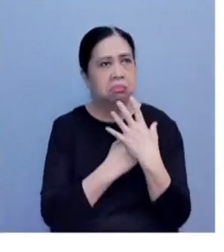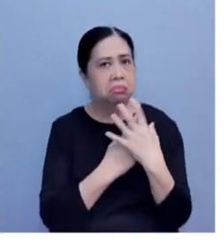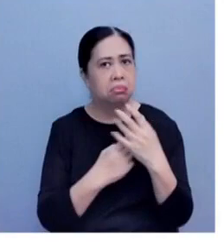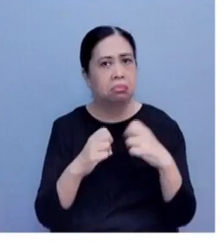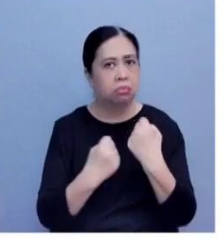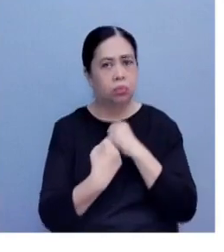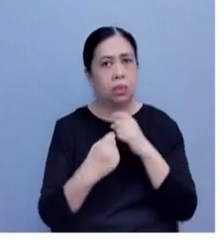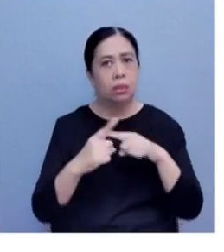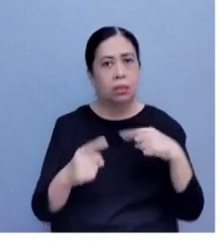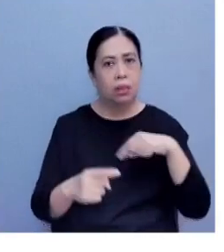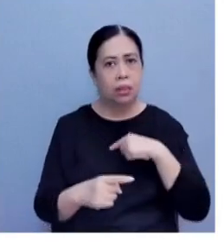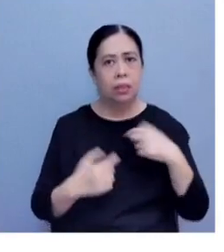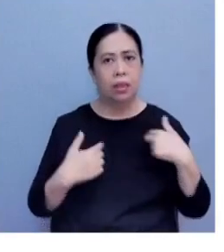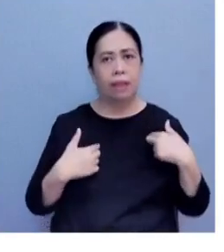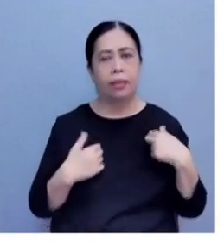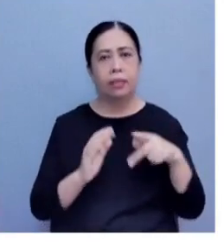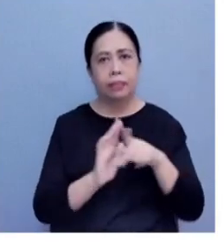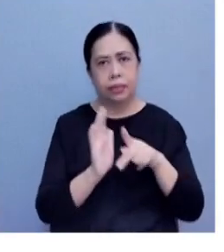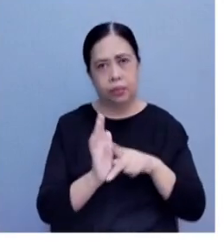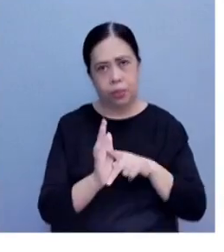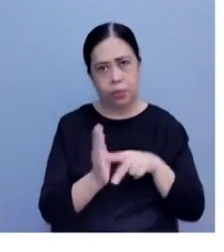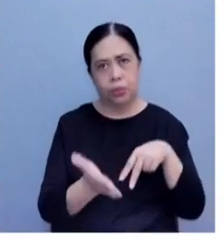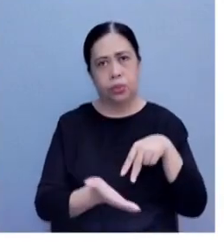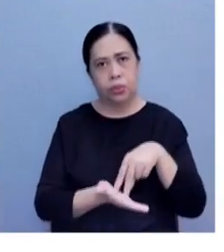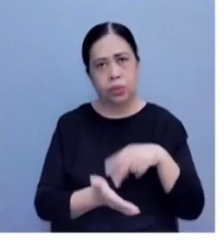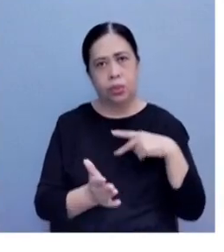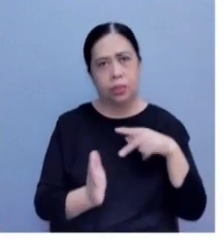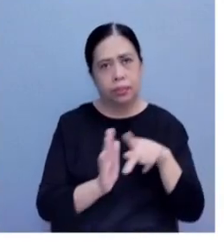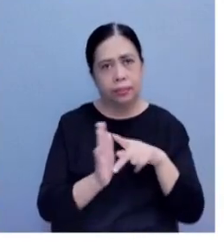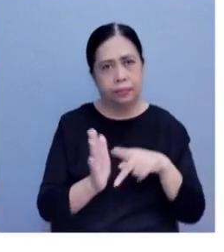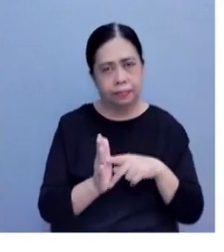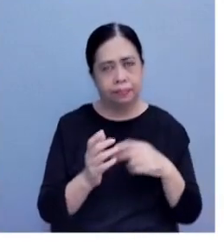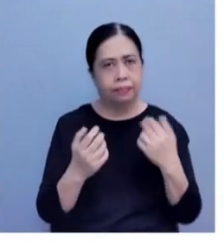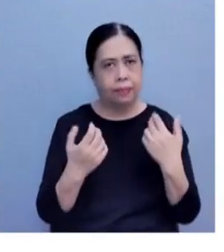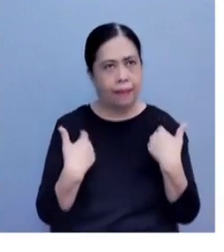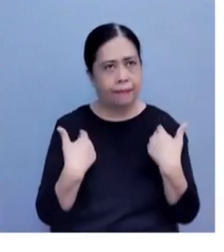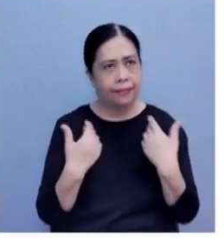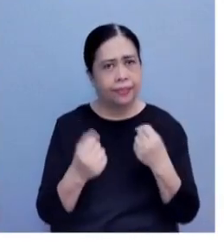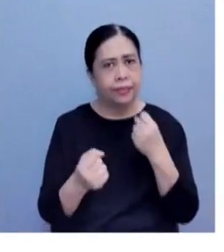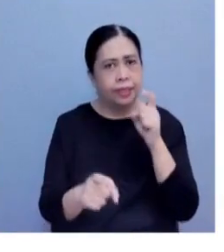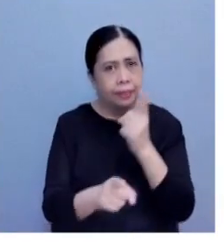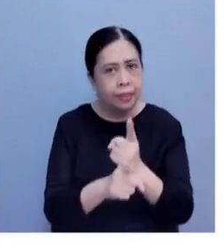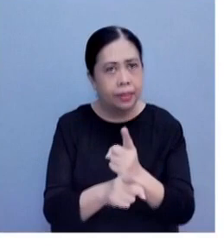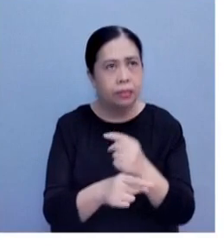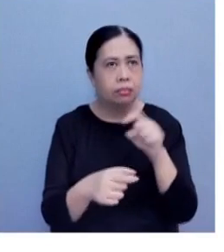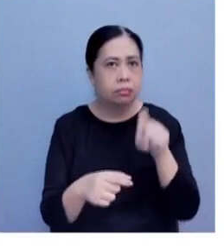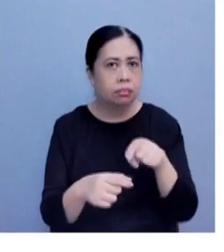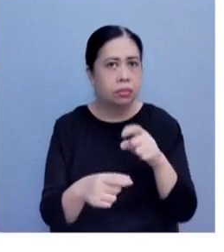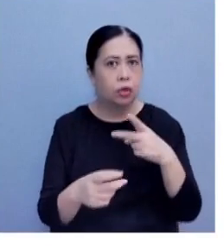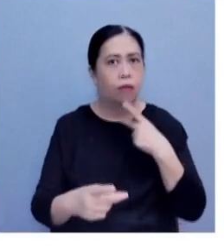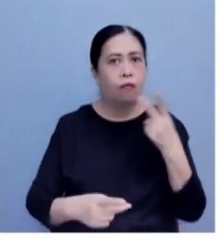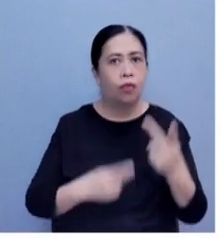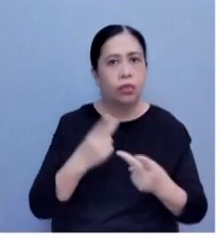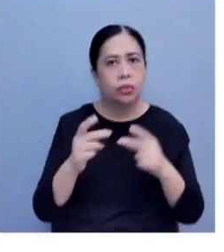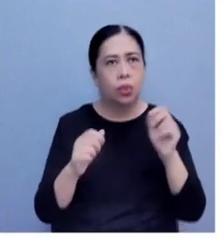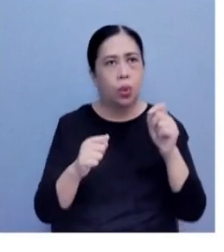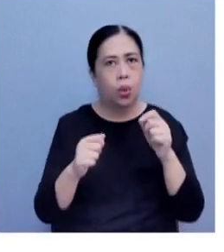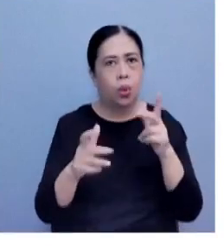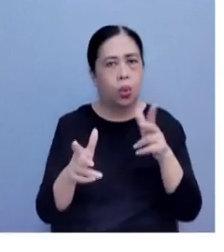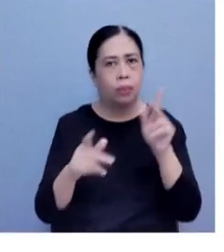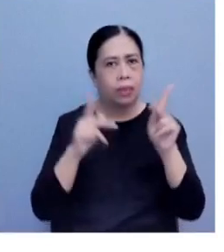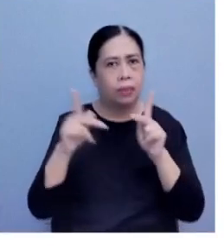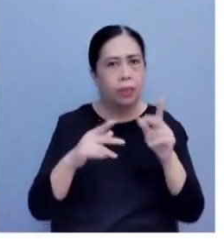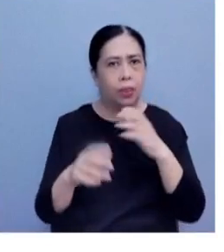po namin ang aming prinsipyo. Dala namin ang paninindigan na dapat the voice of the people should really be